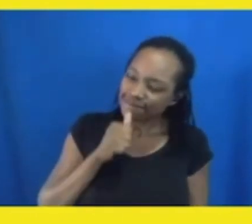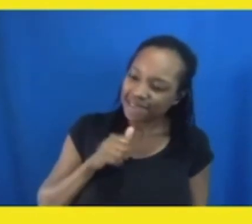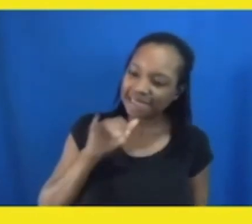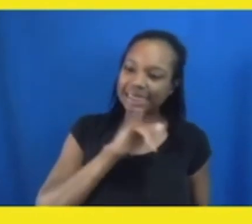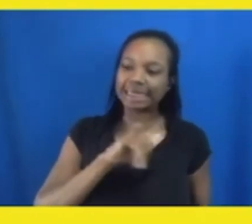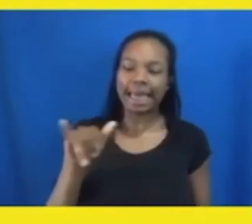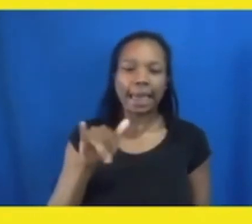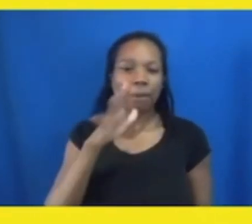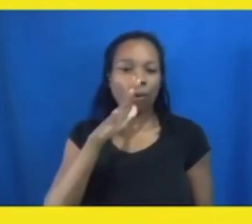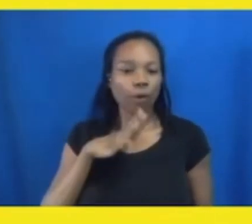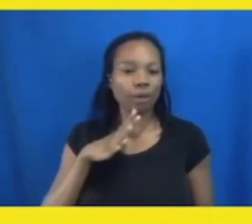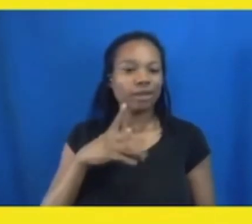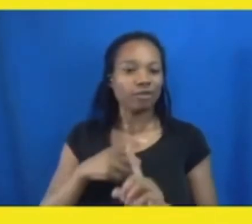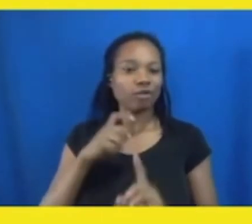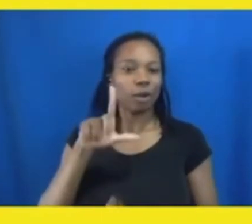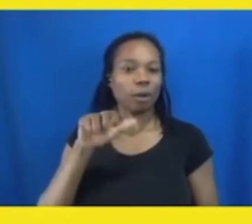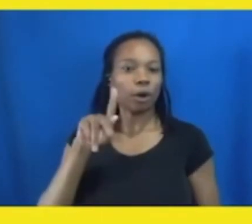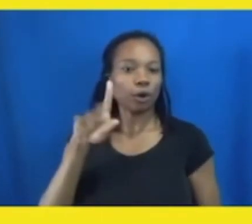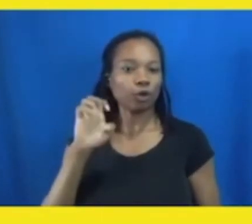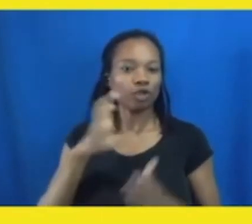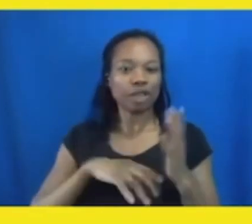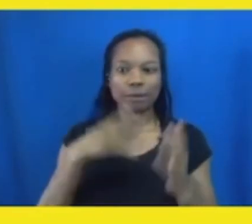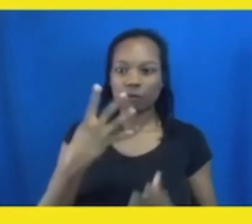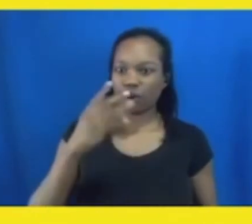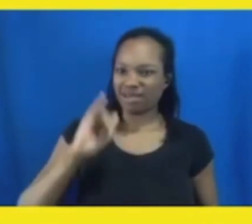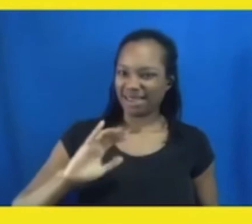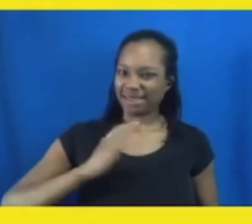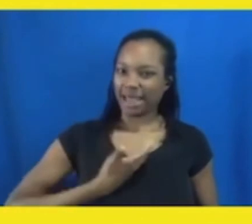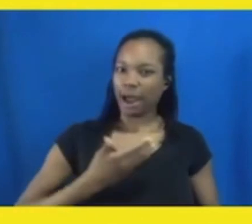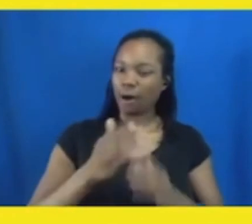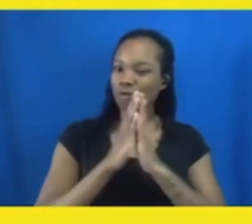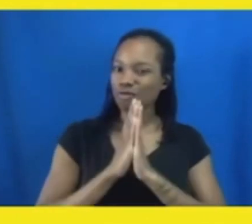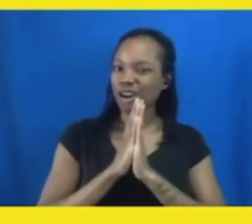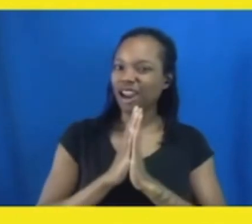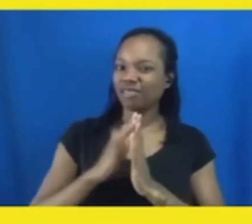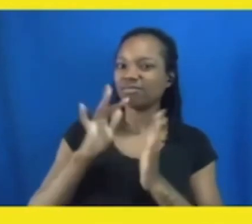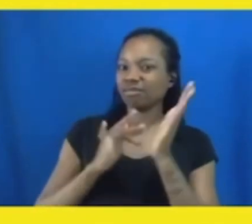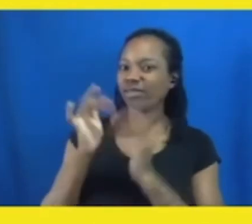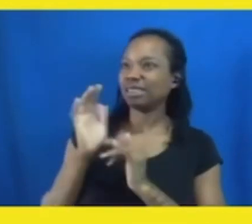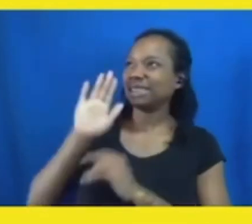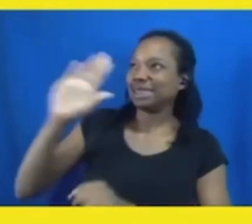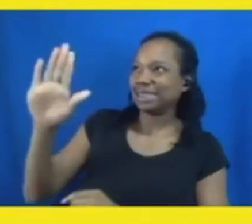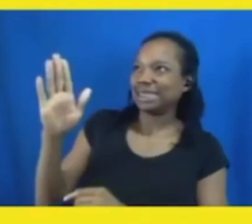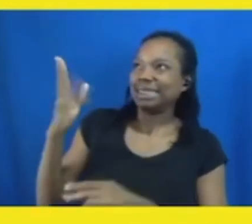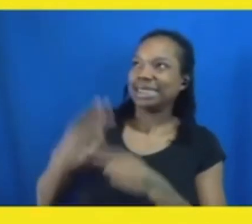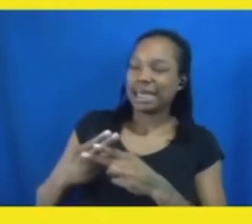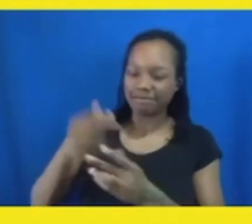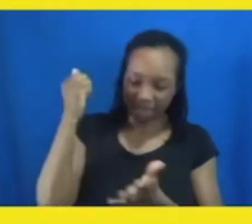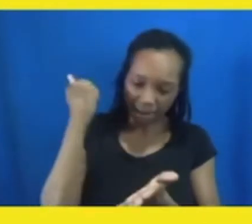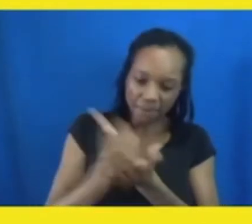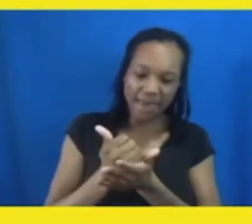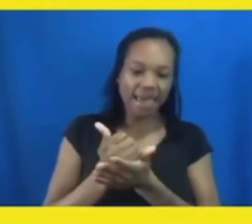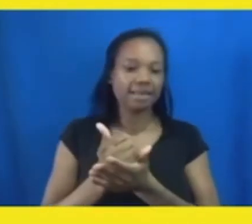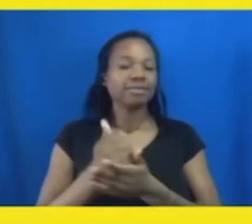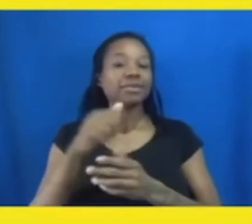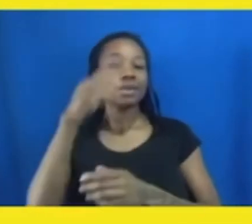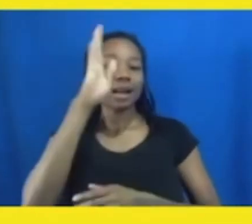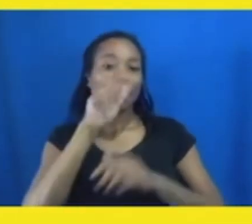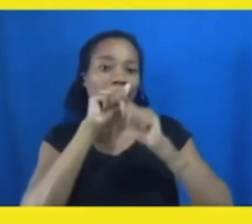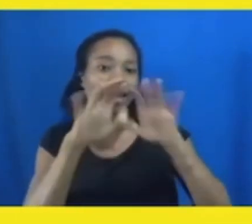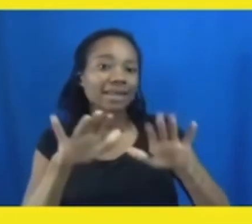Jesus' name. Amen. God bless you. Stay persistent. Stay in line. Stay encouraged.